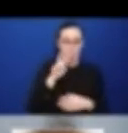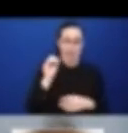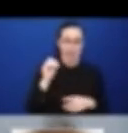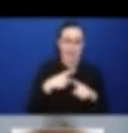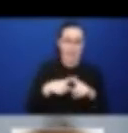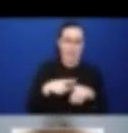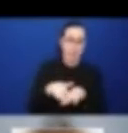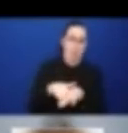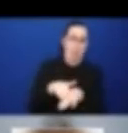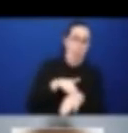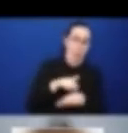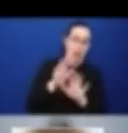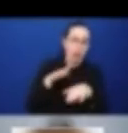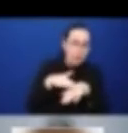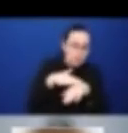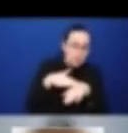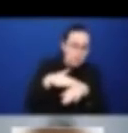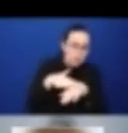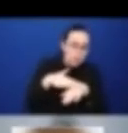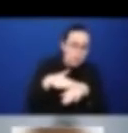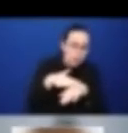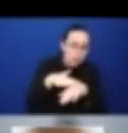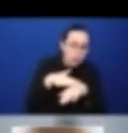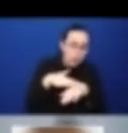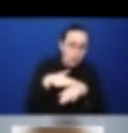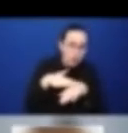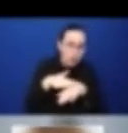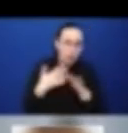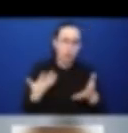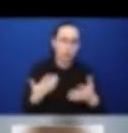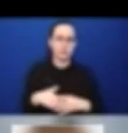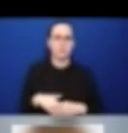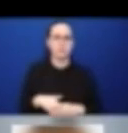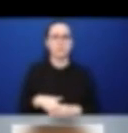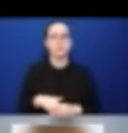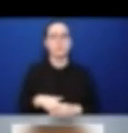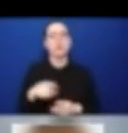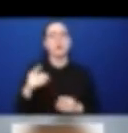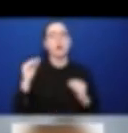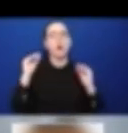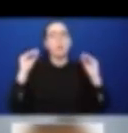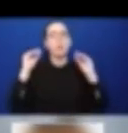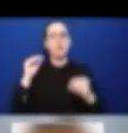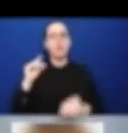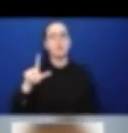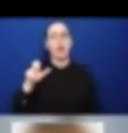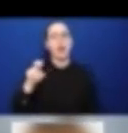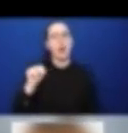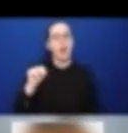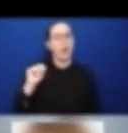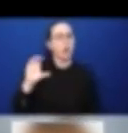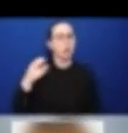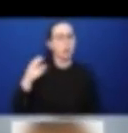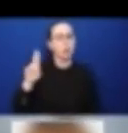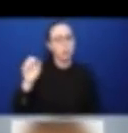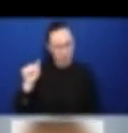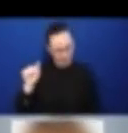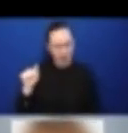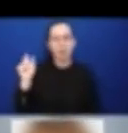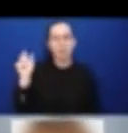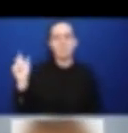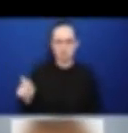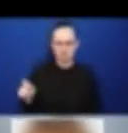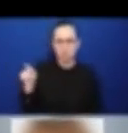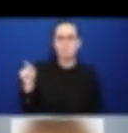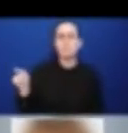Professor Lenchuka has been working in implementation review mechanisms for the Convention on Tobacco Control and